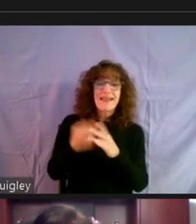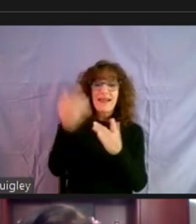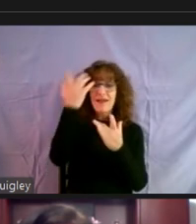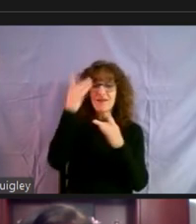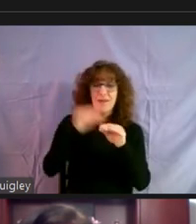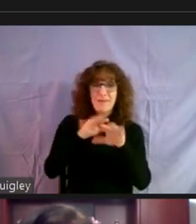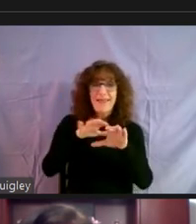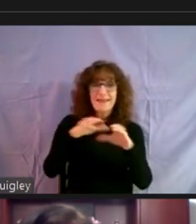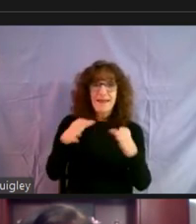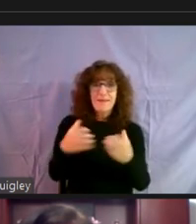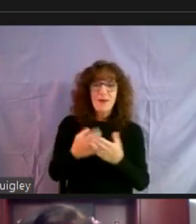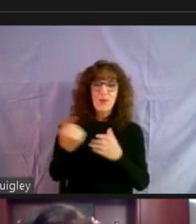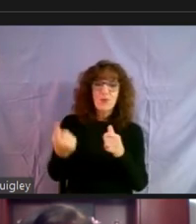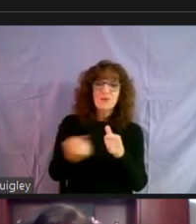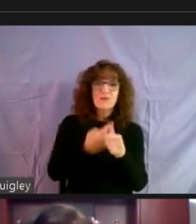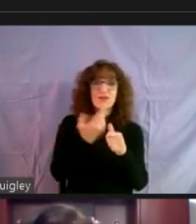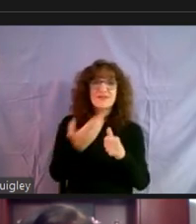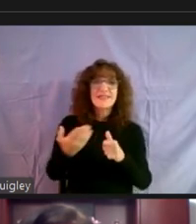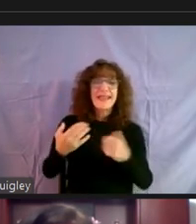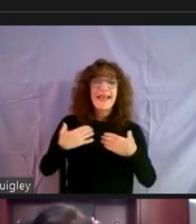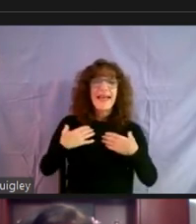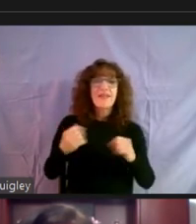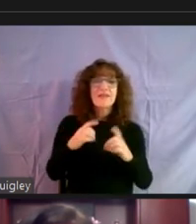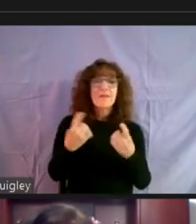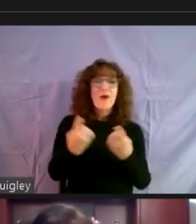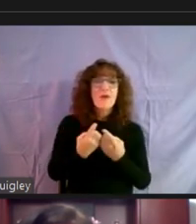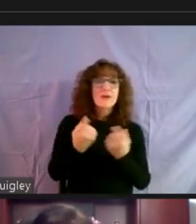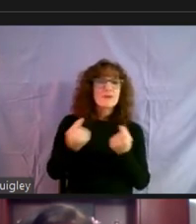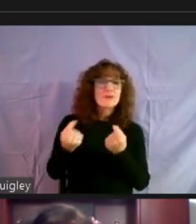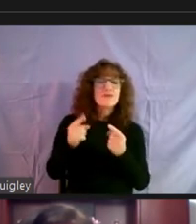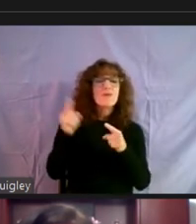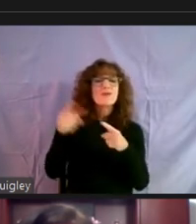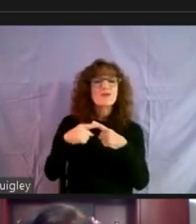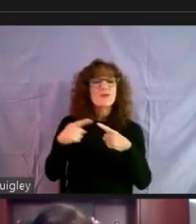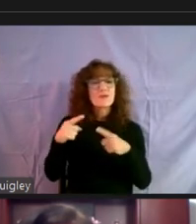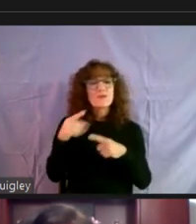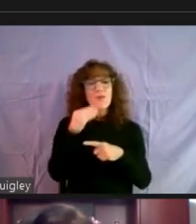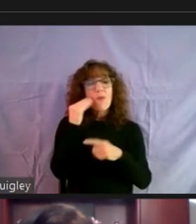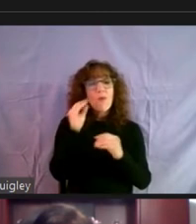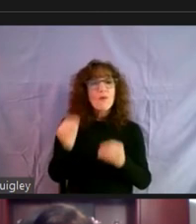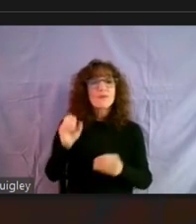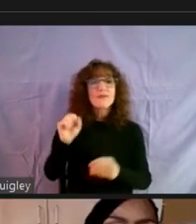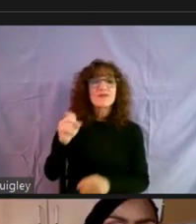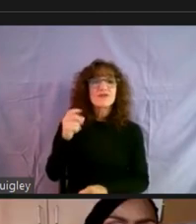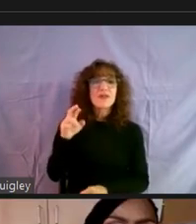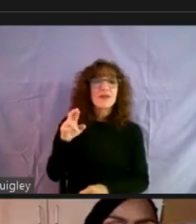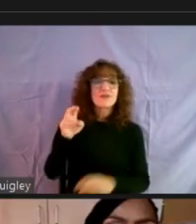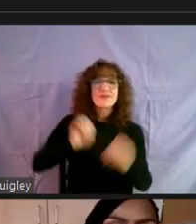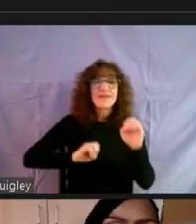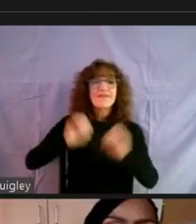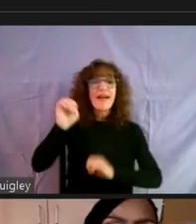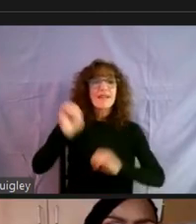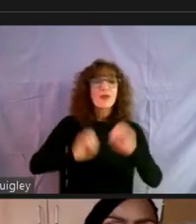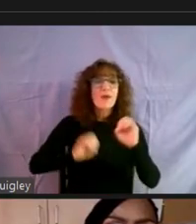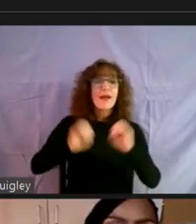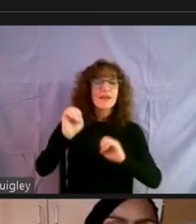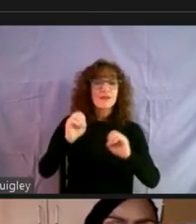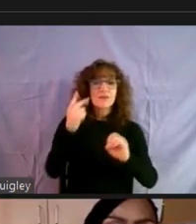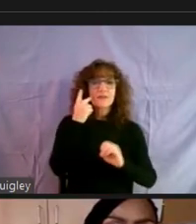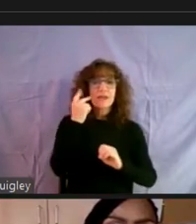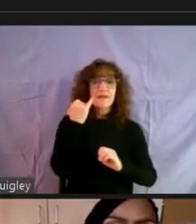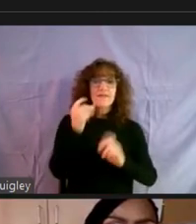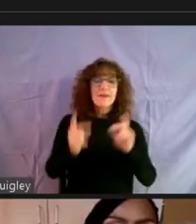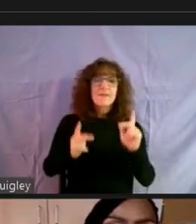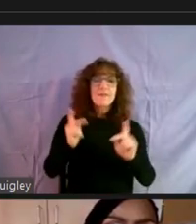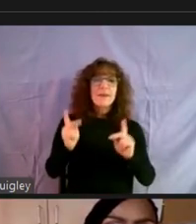very first things our health department did, uh, was go to our homeless shelters and evaluate the conditions to make sure that people weren't,